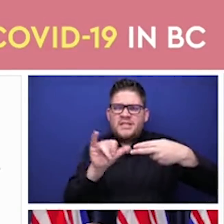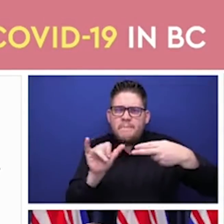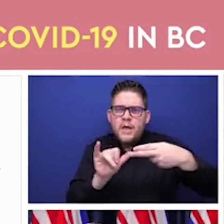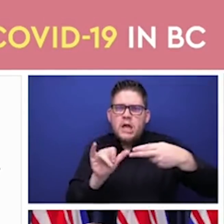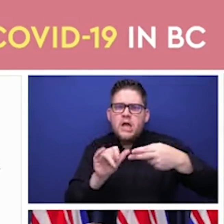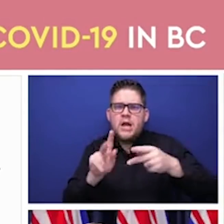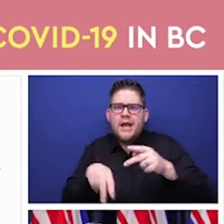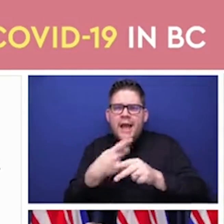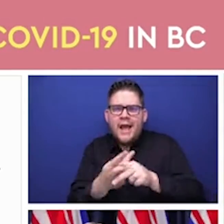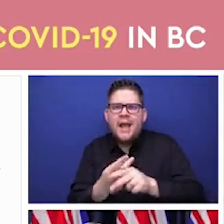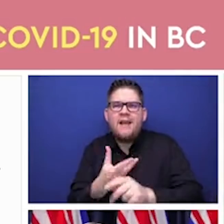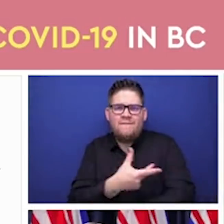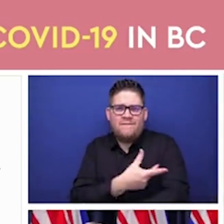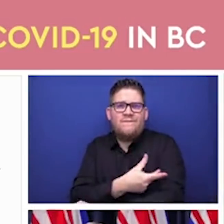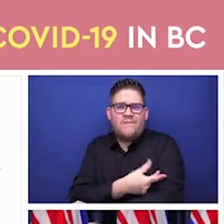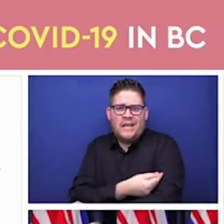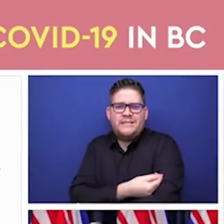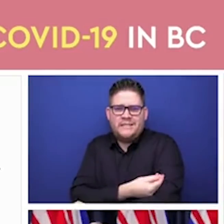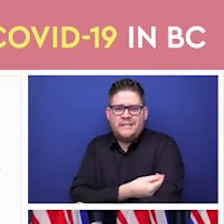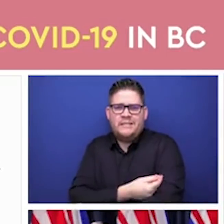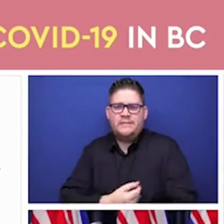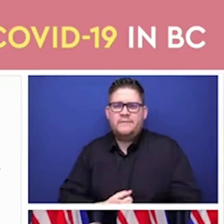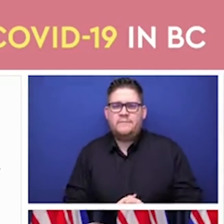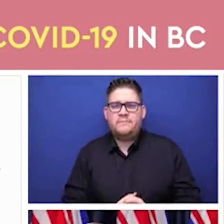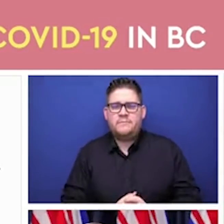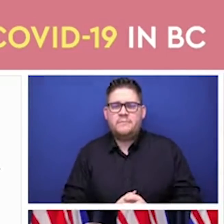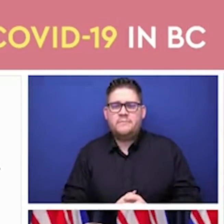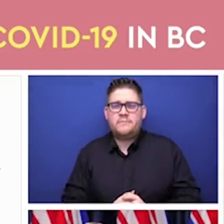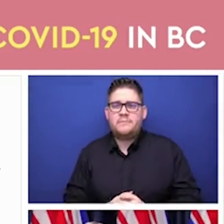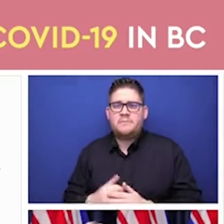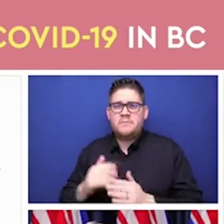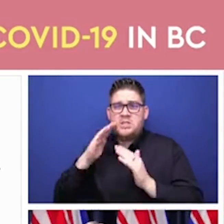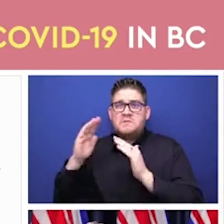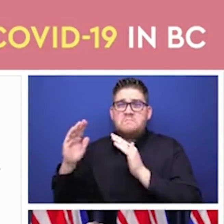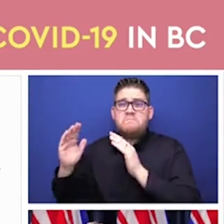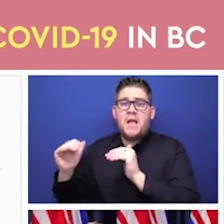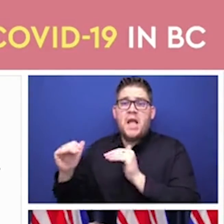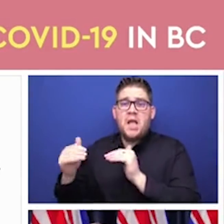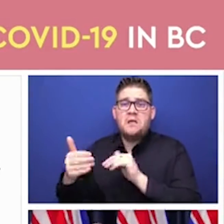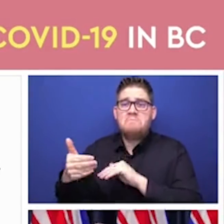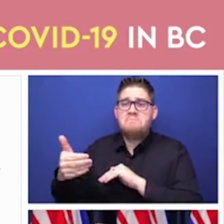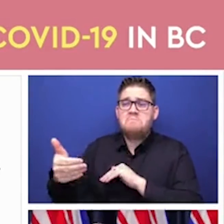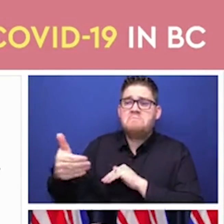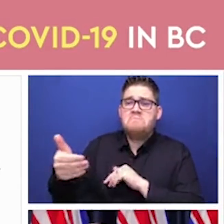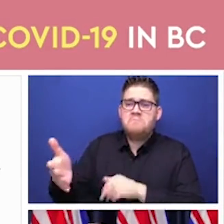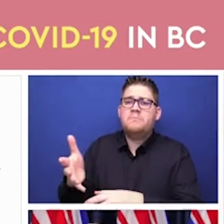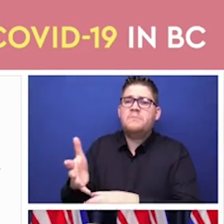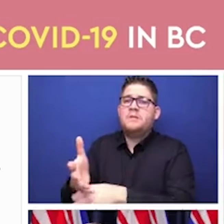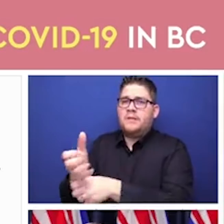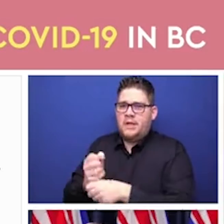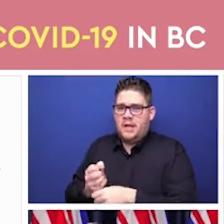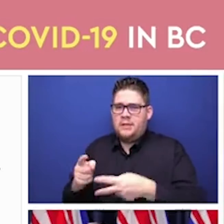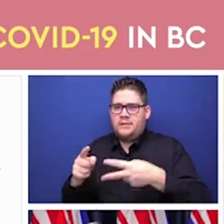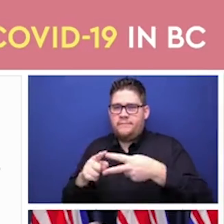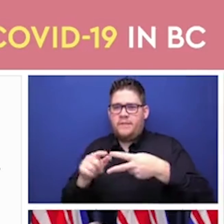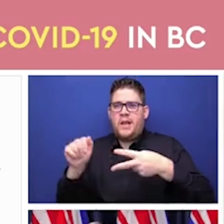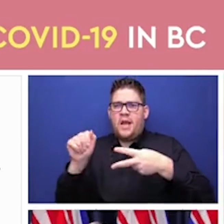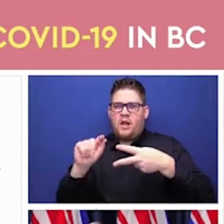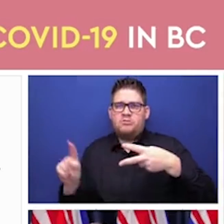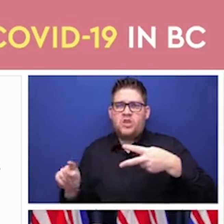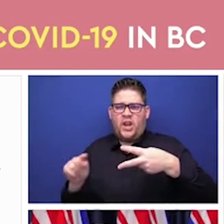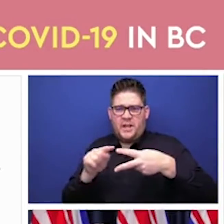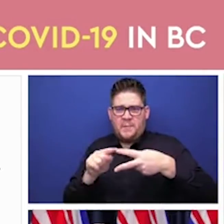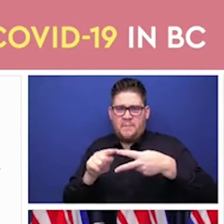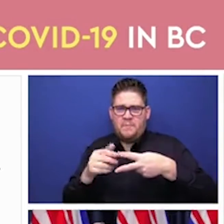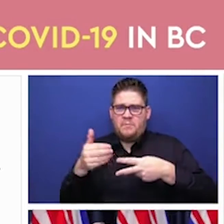expect it to arrive at the end of the first week in March. We're not exactly sure the exact amount but that's the range. And as